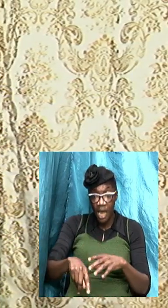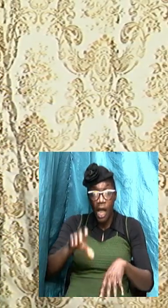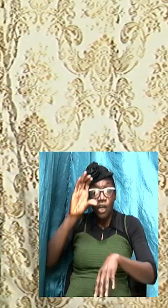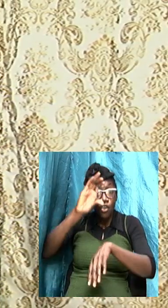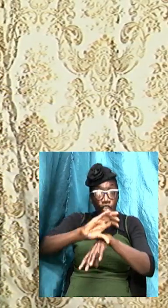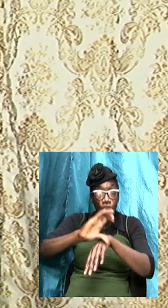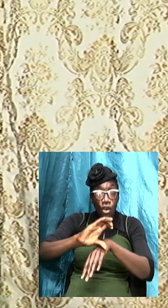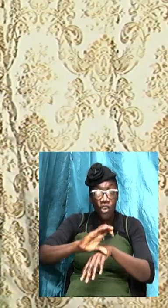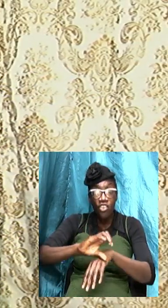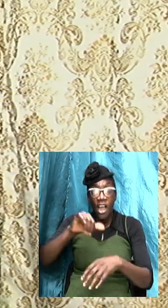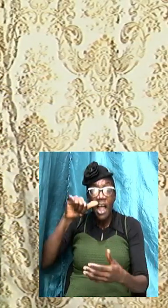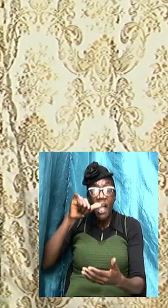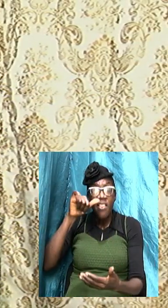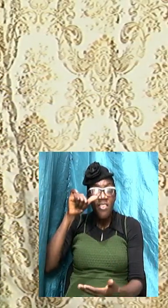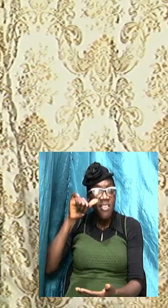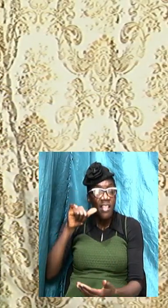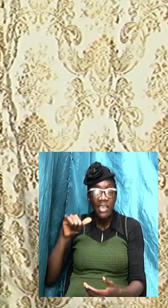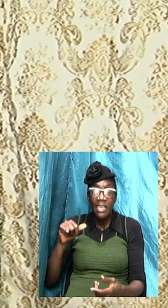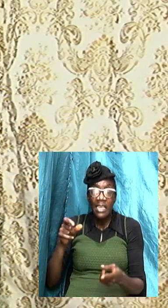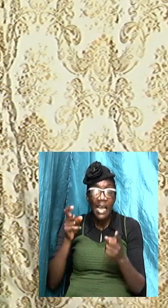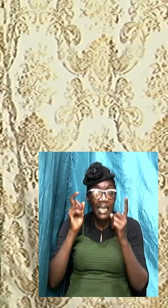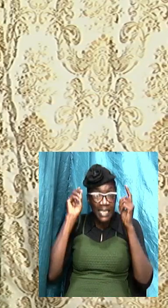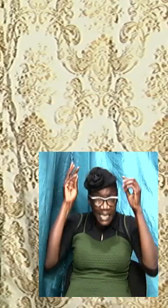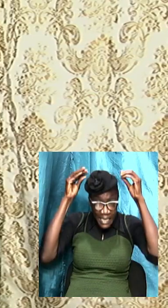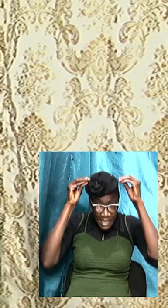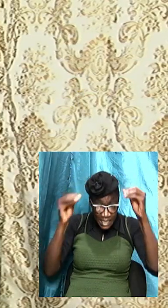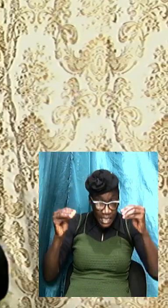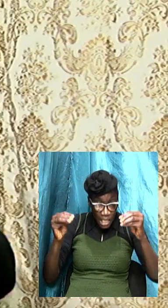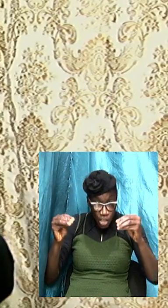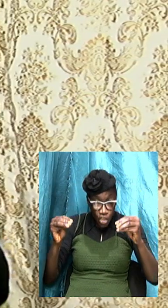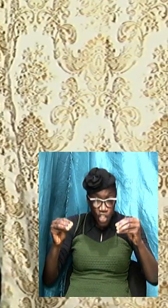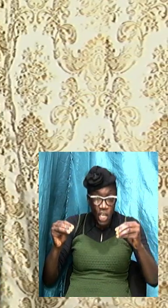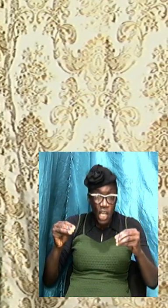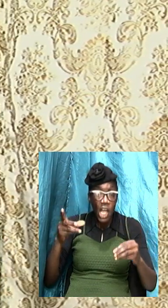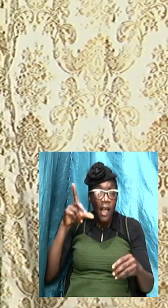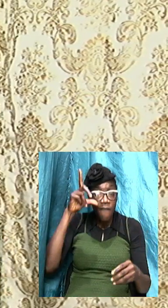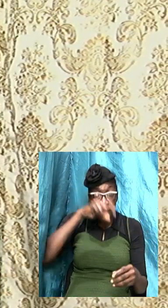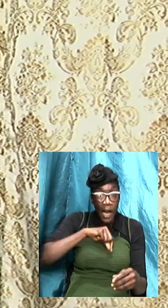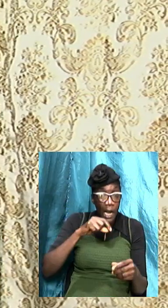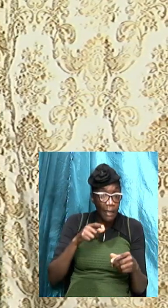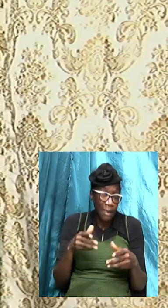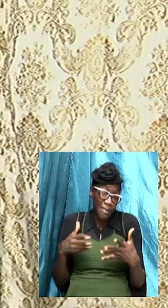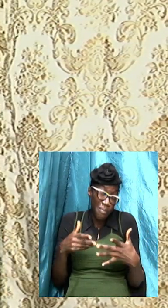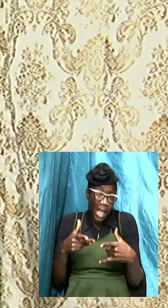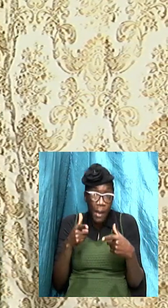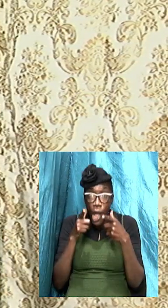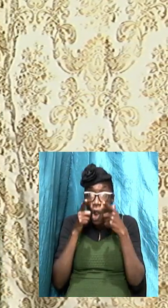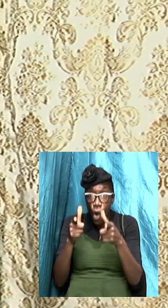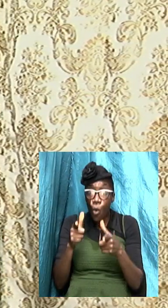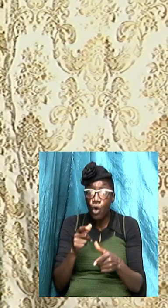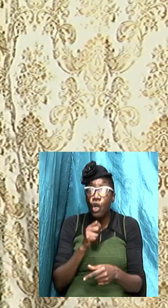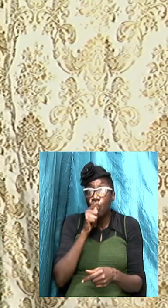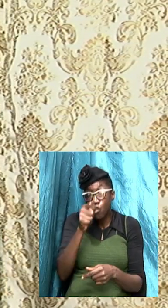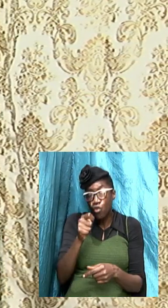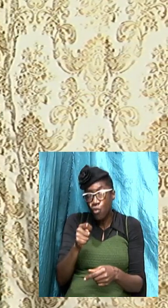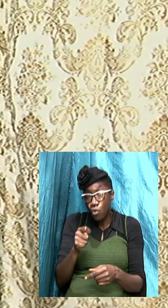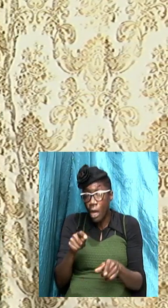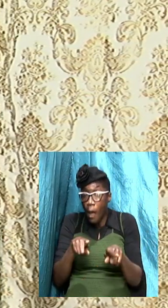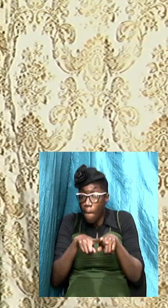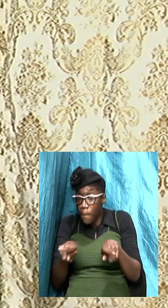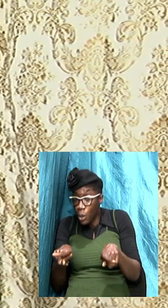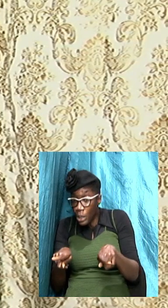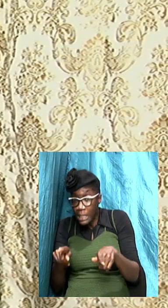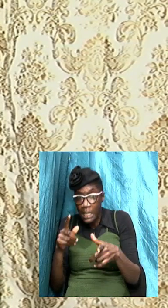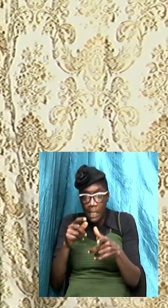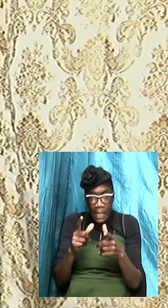false and it might look like truth you know but gradually you're going to see some things come up you're going to see some things